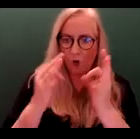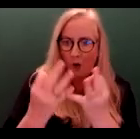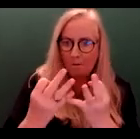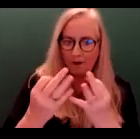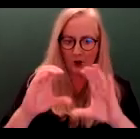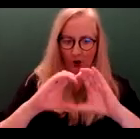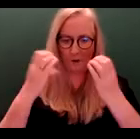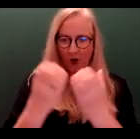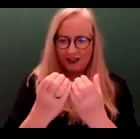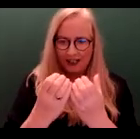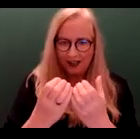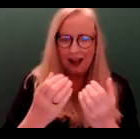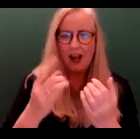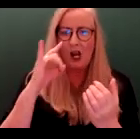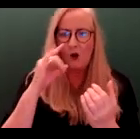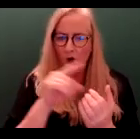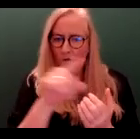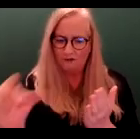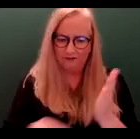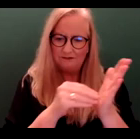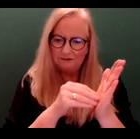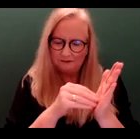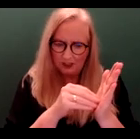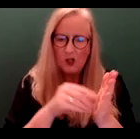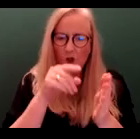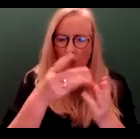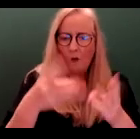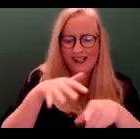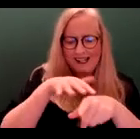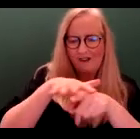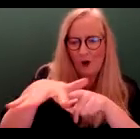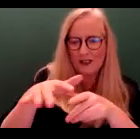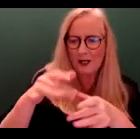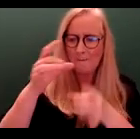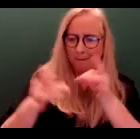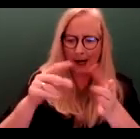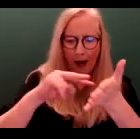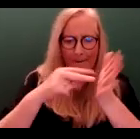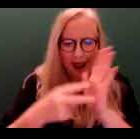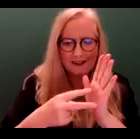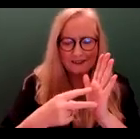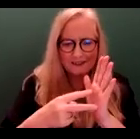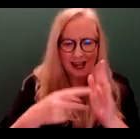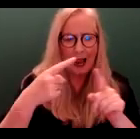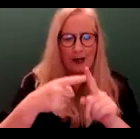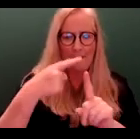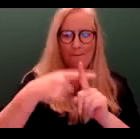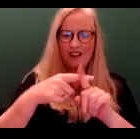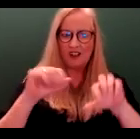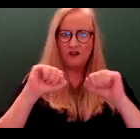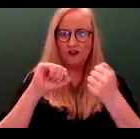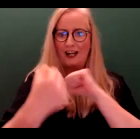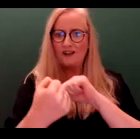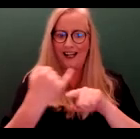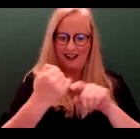community is being heard. You seek to influence the making of a plan and effect positive change in our community.